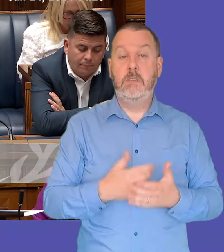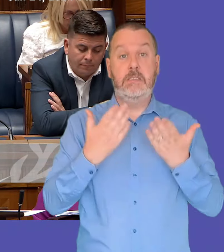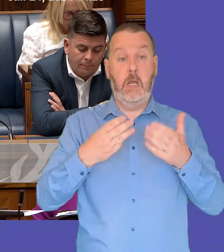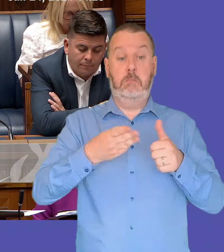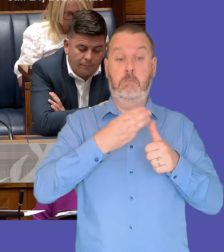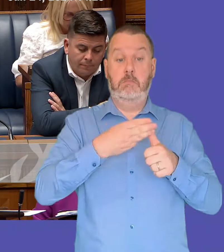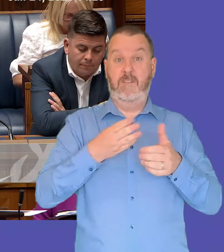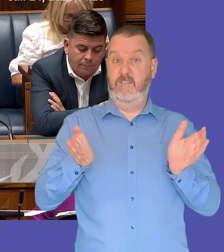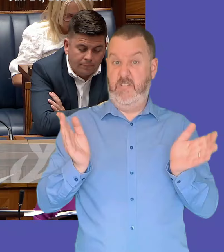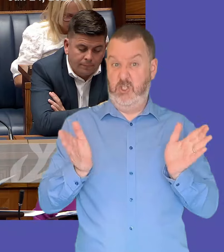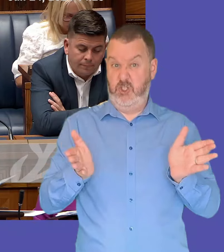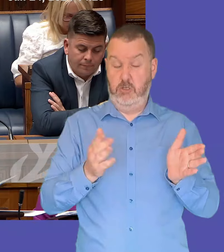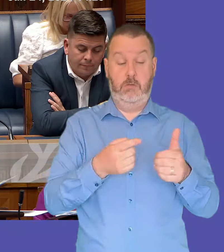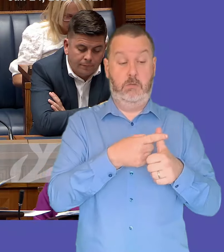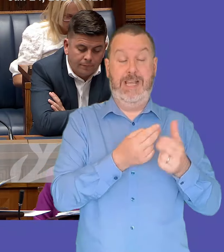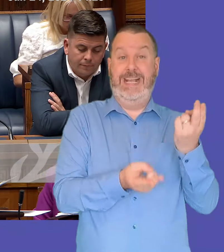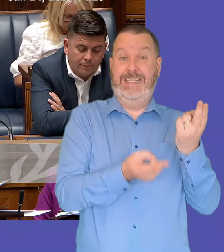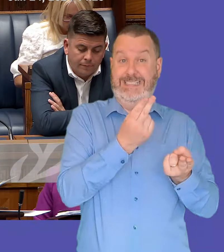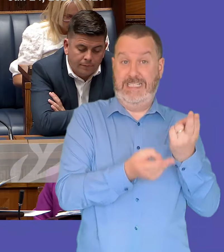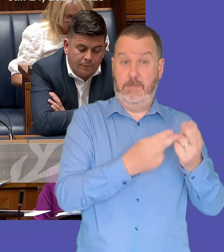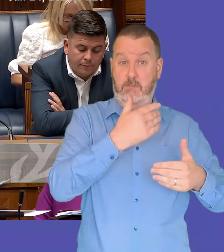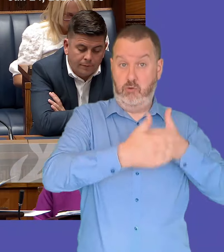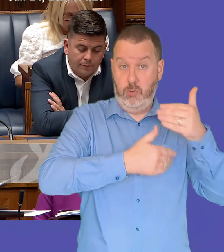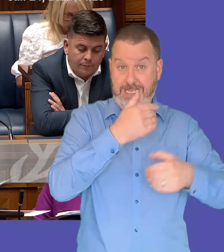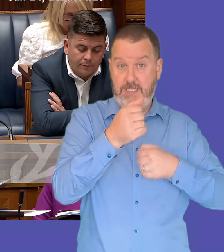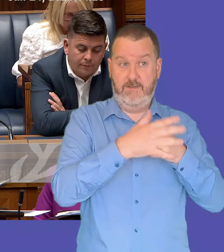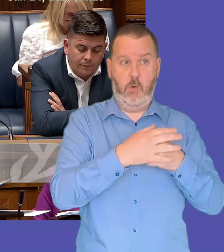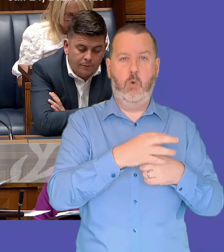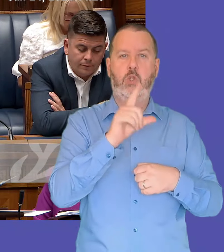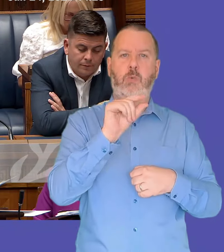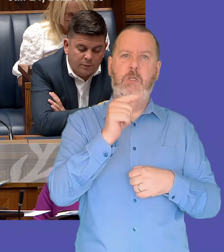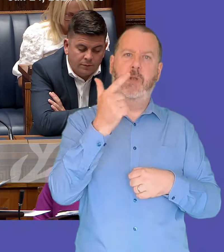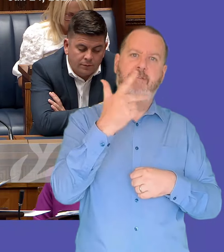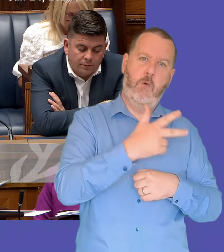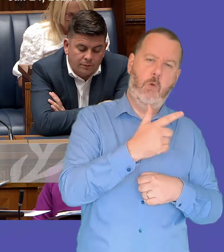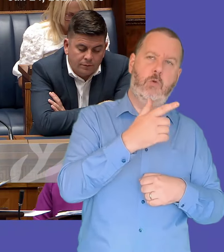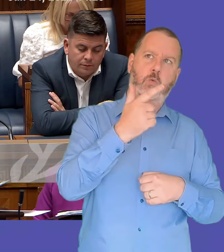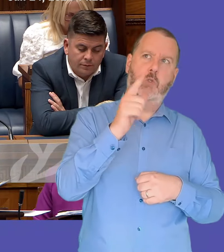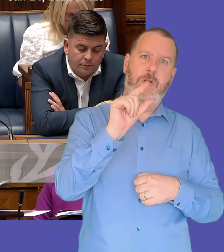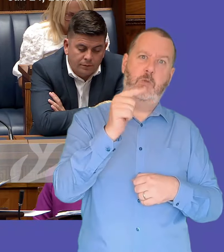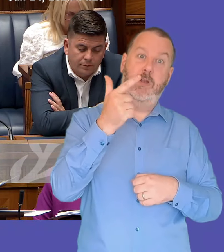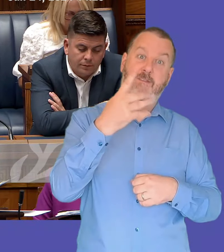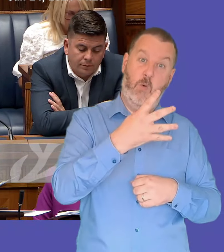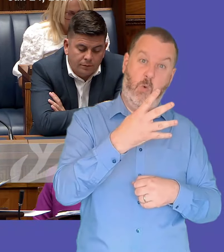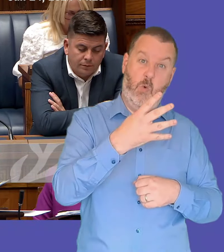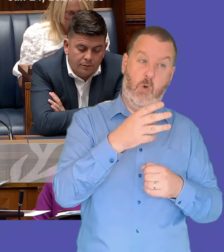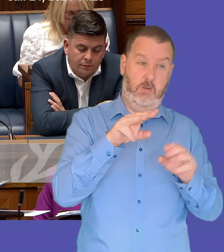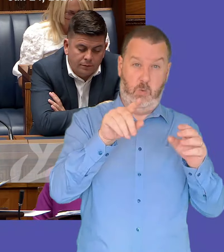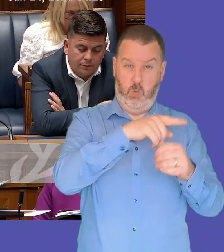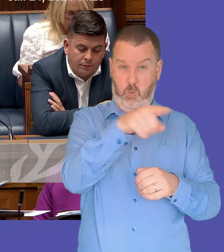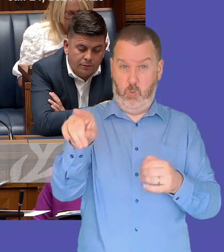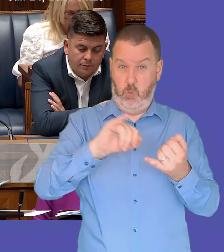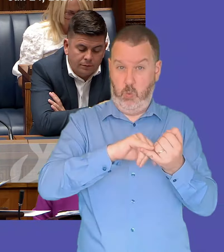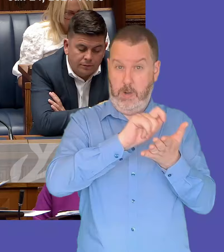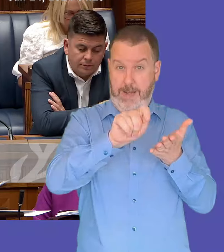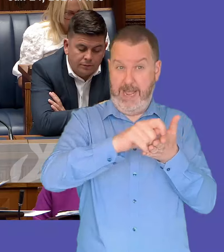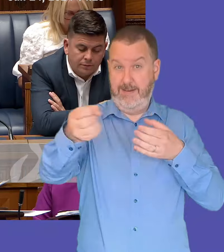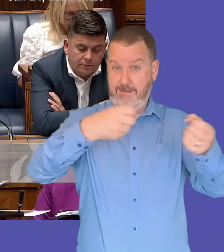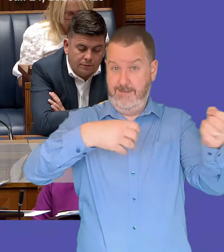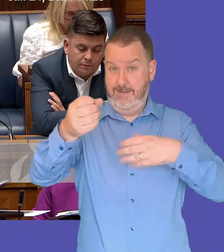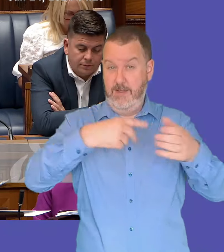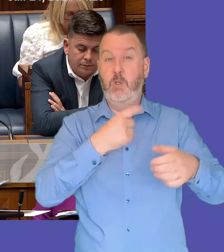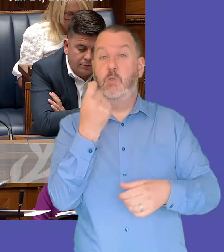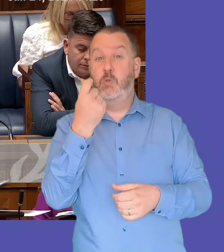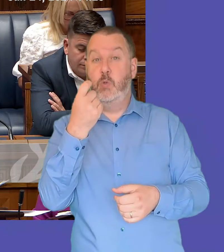including the assessment process for all 24-25 applications for good relations funding letters of offer to successful applicants will be